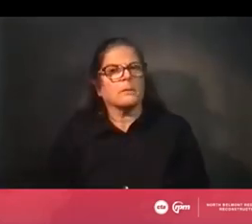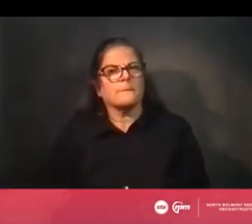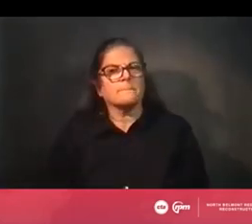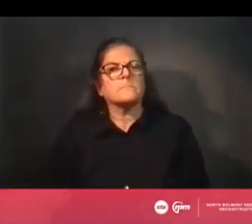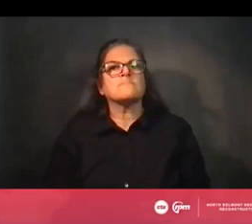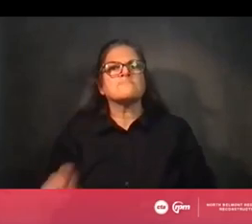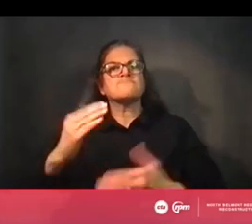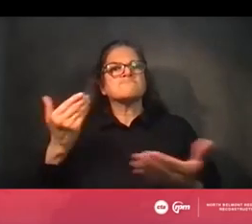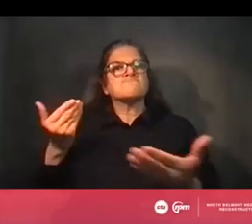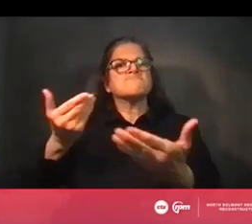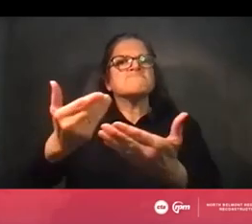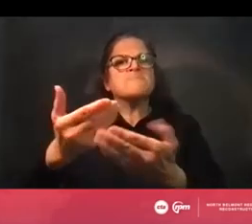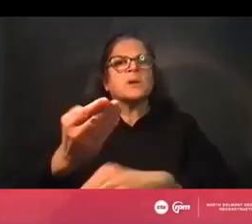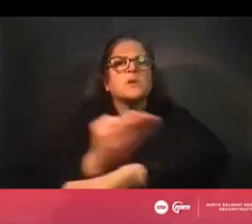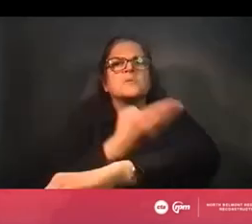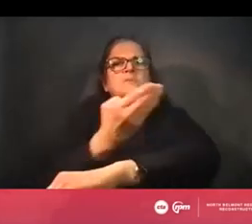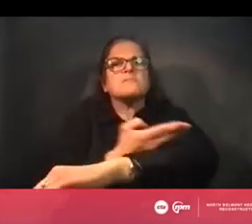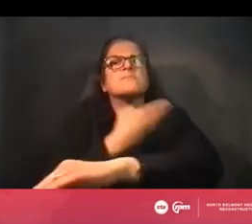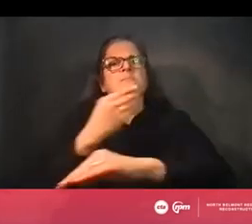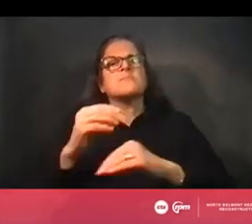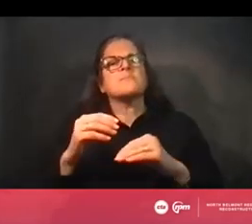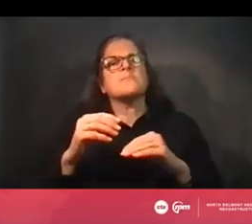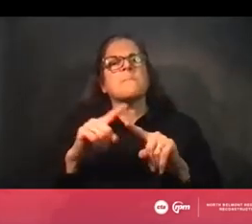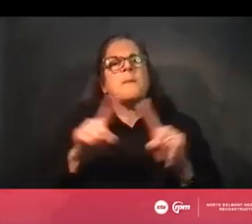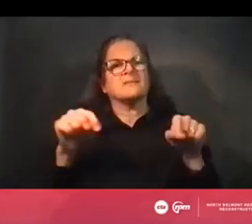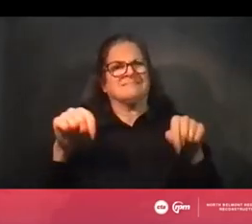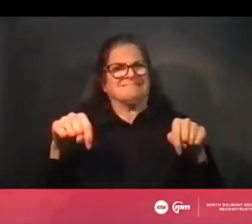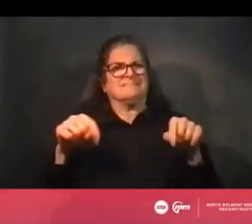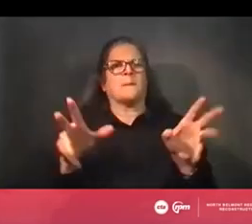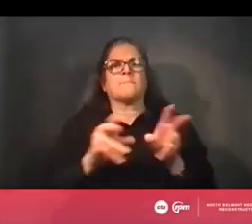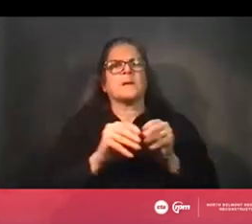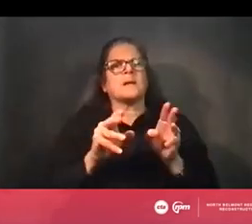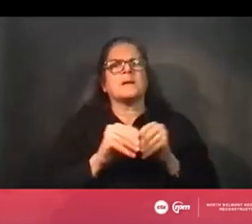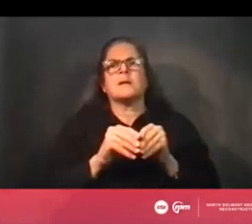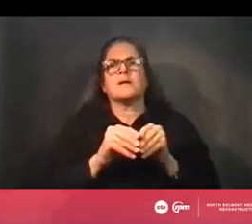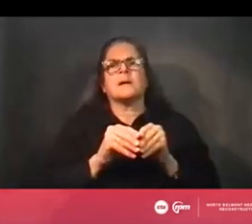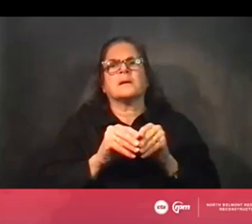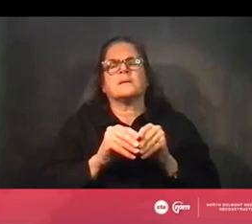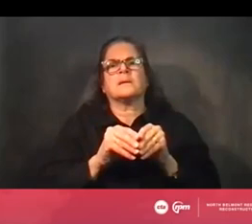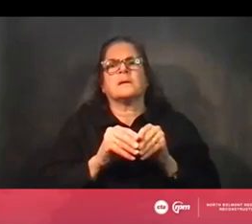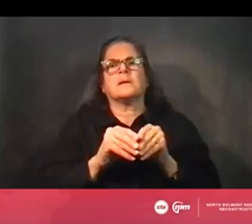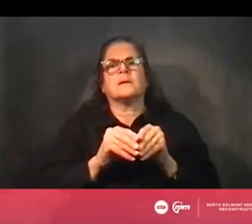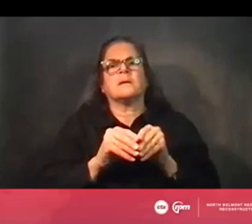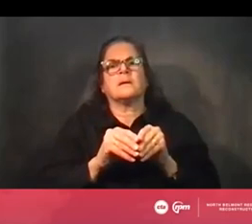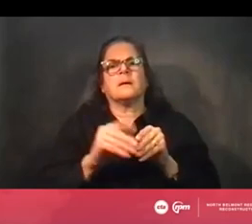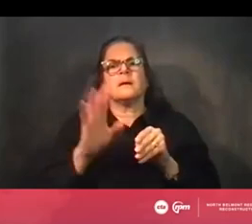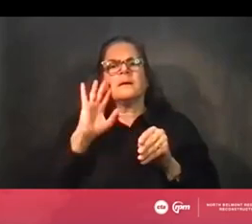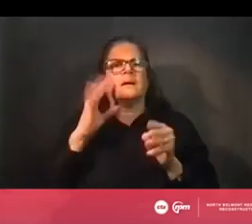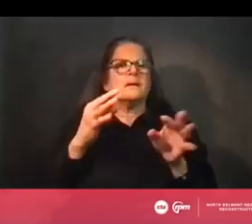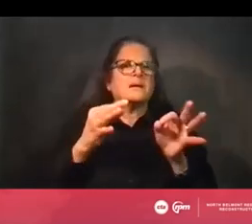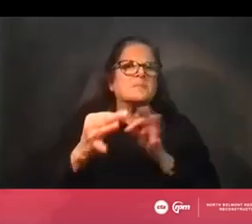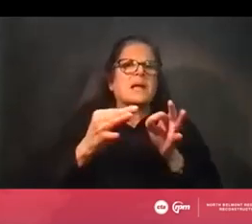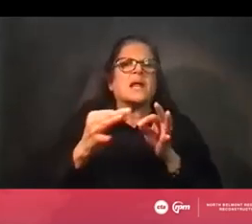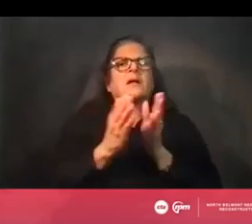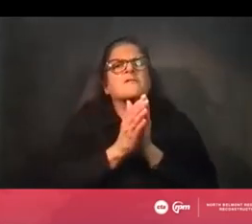work. So in this meeting, I think we're looking at a little bit longer timeframe and explaining some broad impacts.